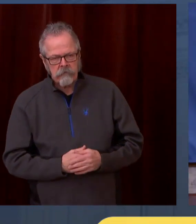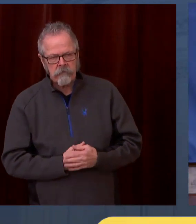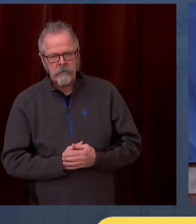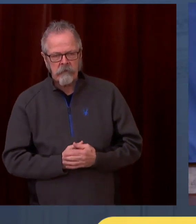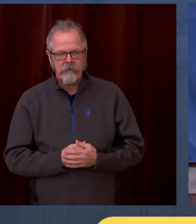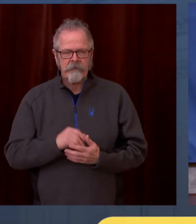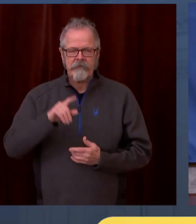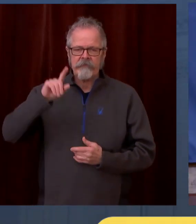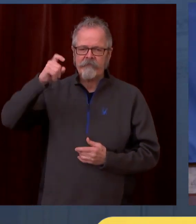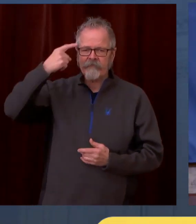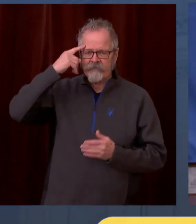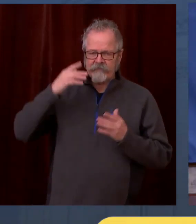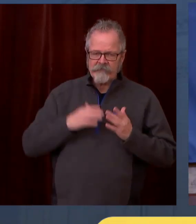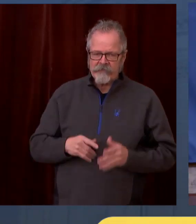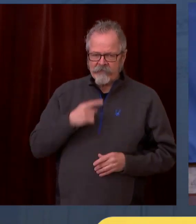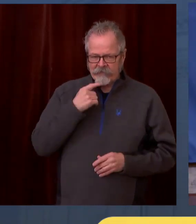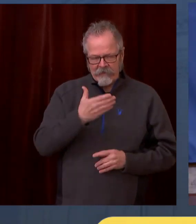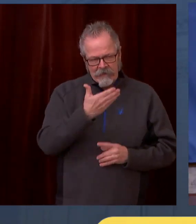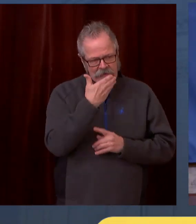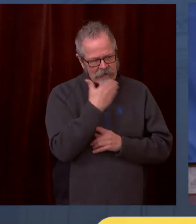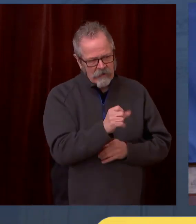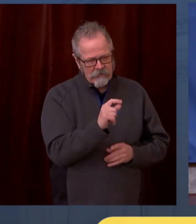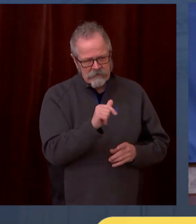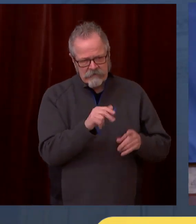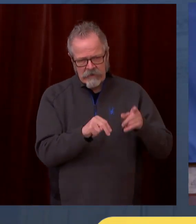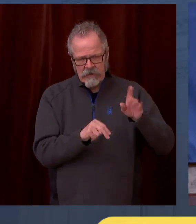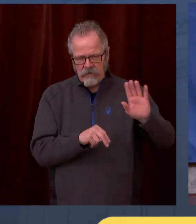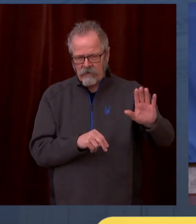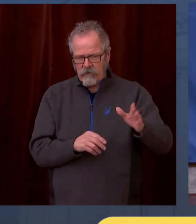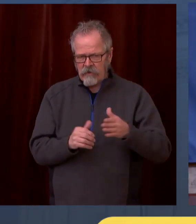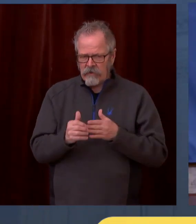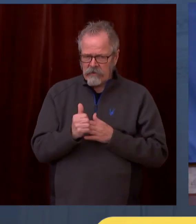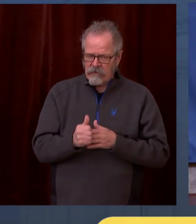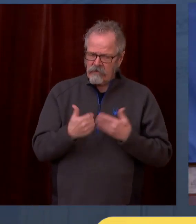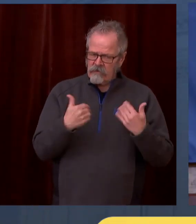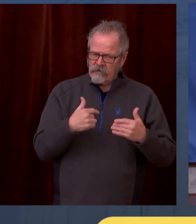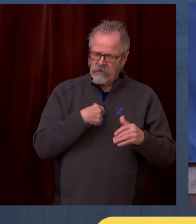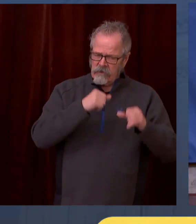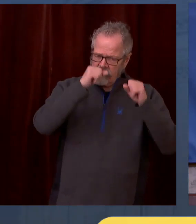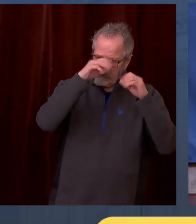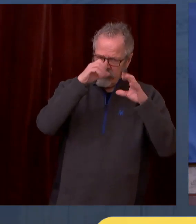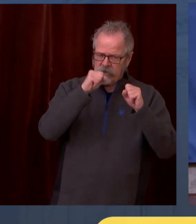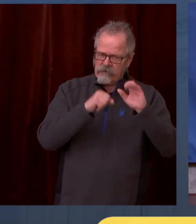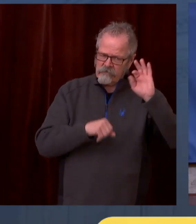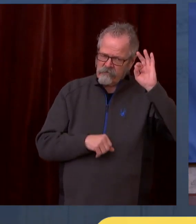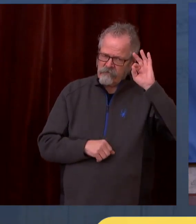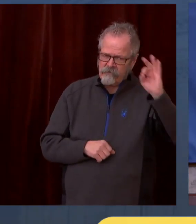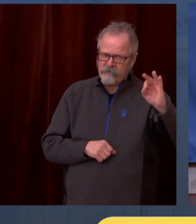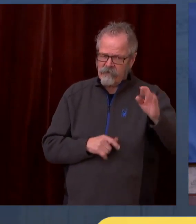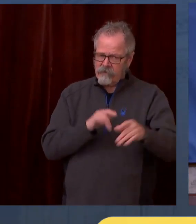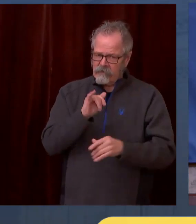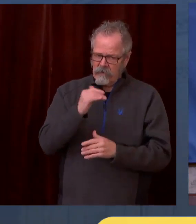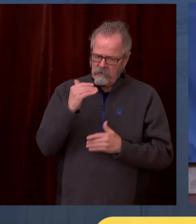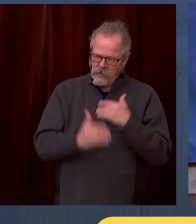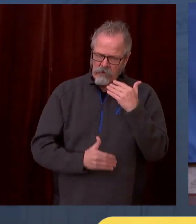efforts. And you've just moved so quickly. We really appreciate that. We also have some good news